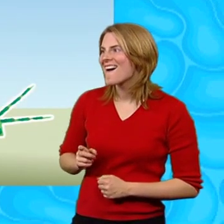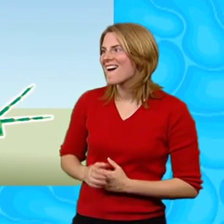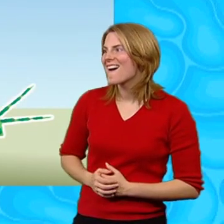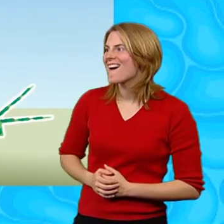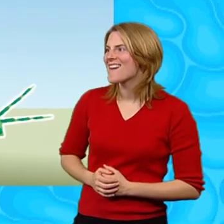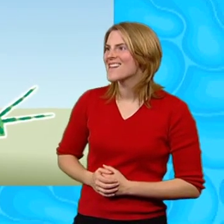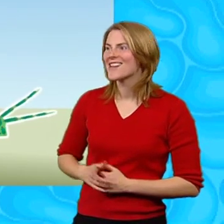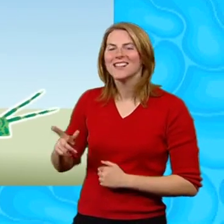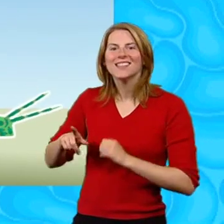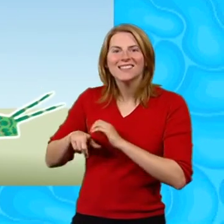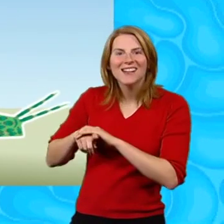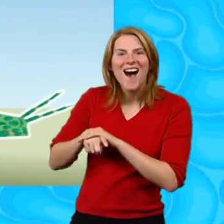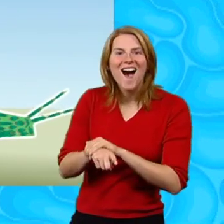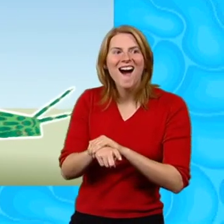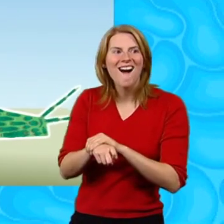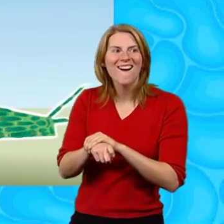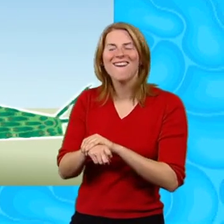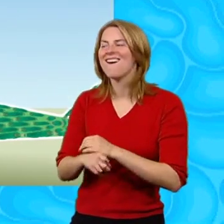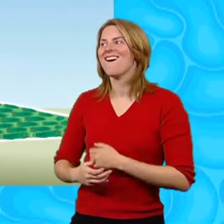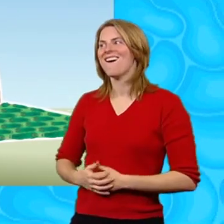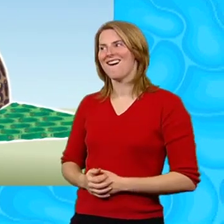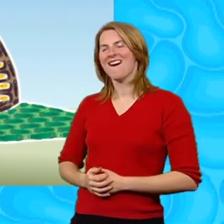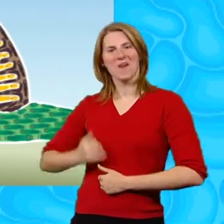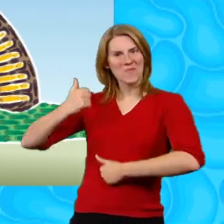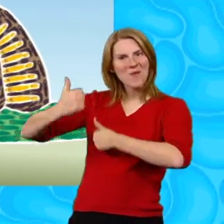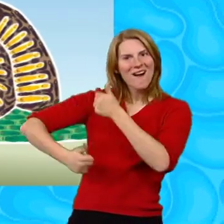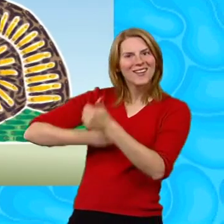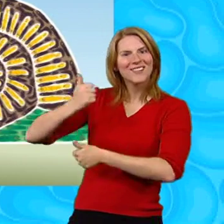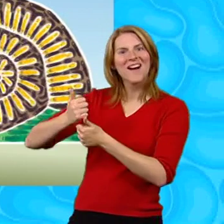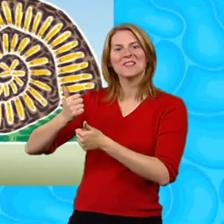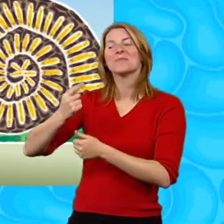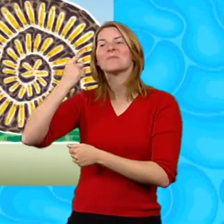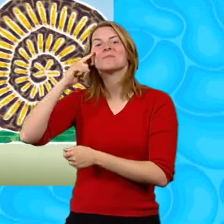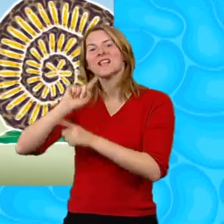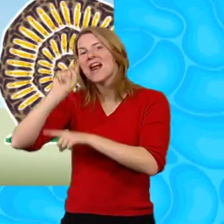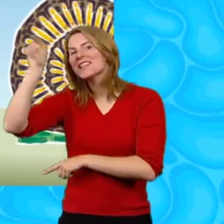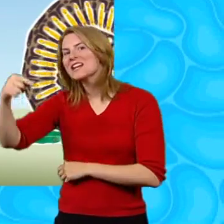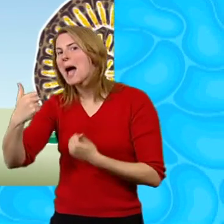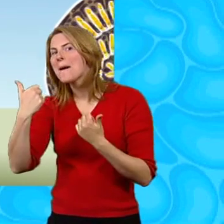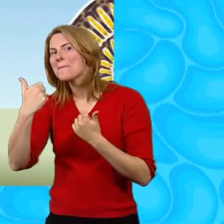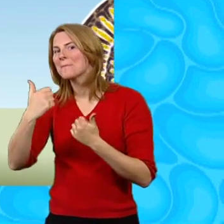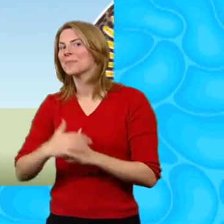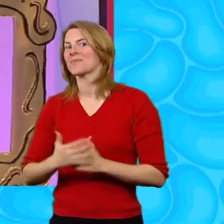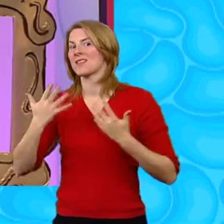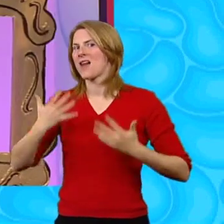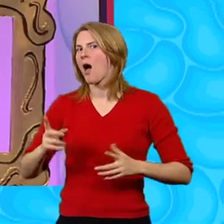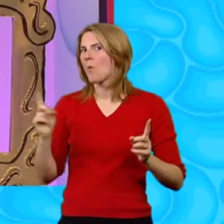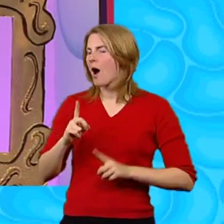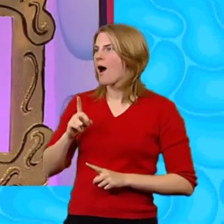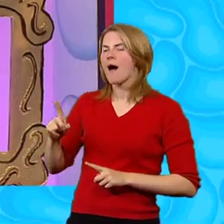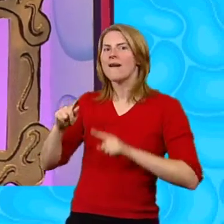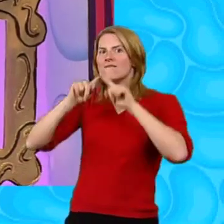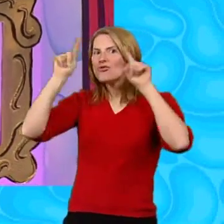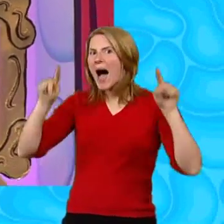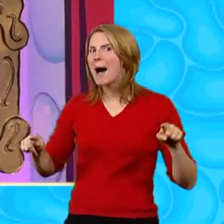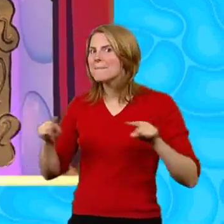It's a smile Well done everybody See you next time Now it's time to Frame